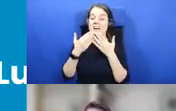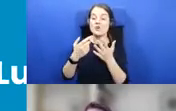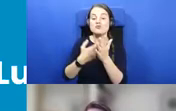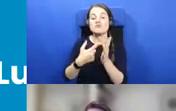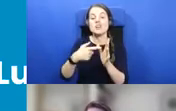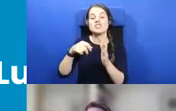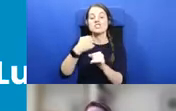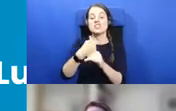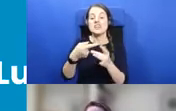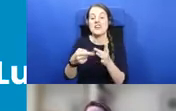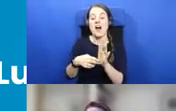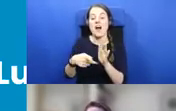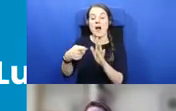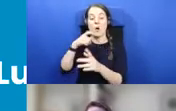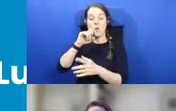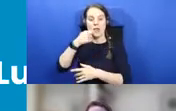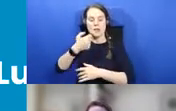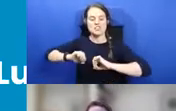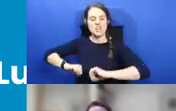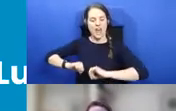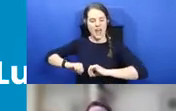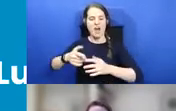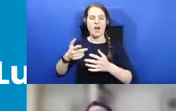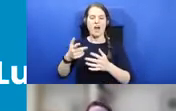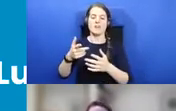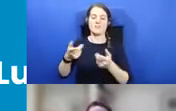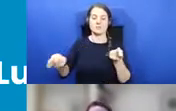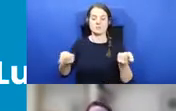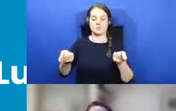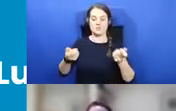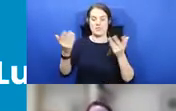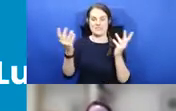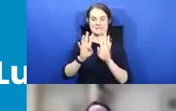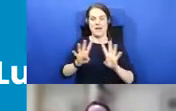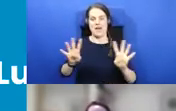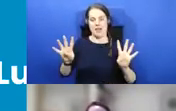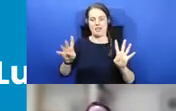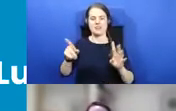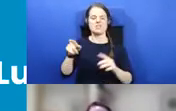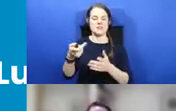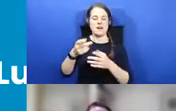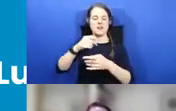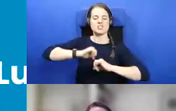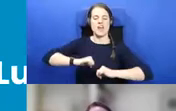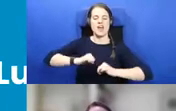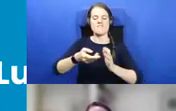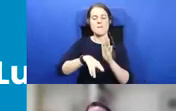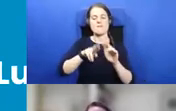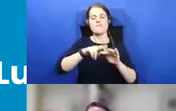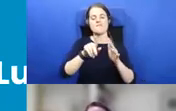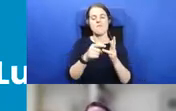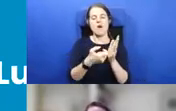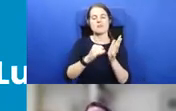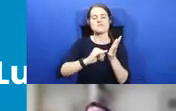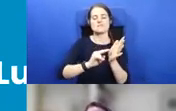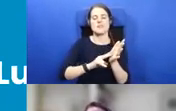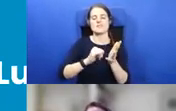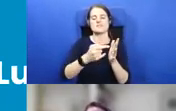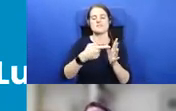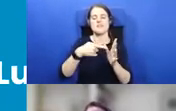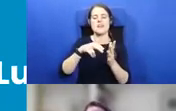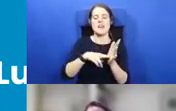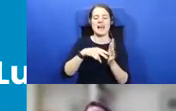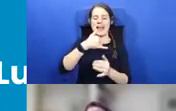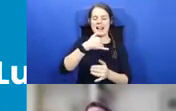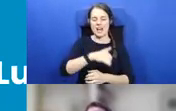is the Chair of Forest Nageliga for chairing this evening's Panels Mission. Finally, I'd like to thank our own Irish language